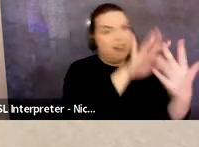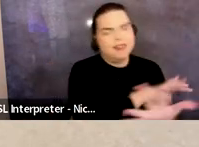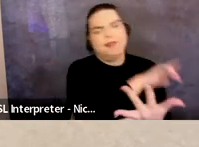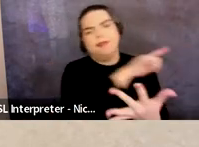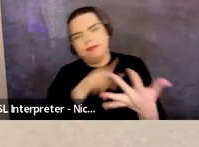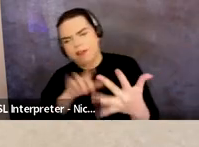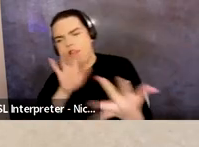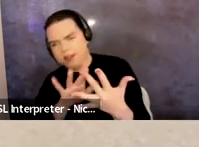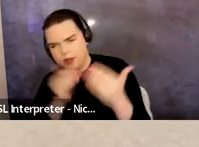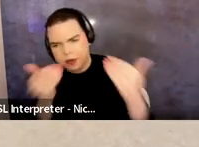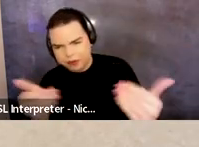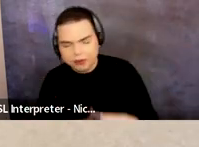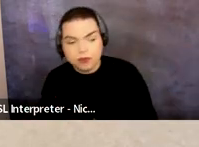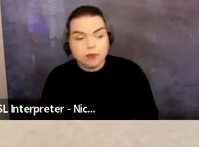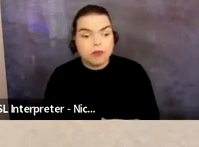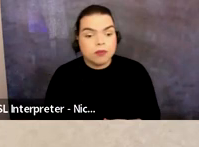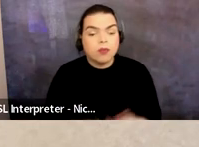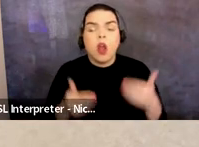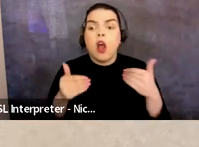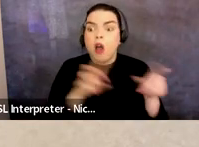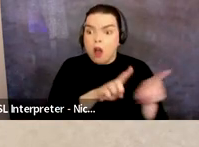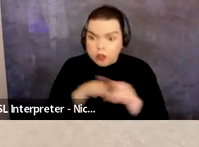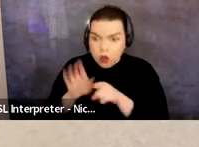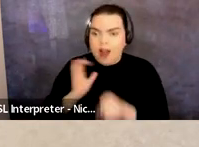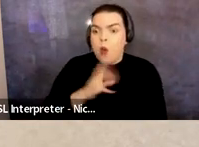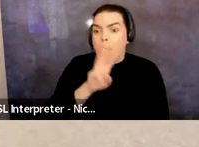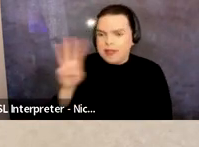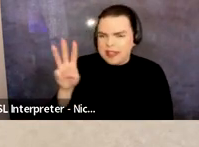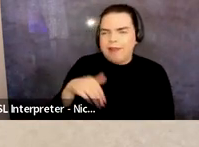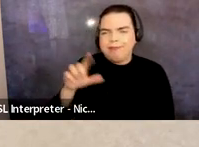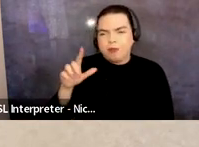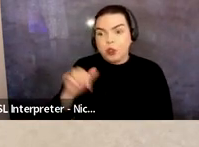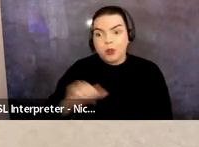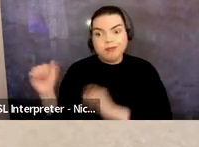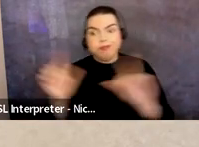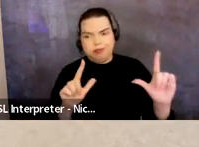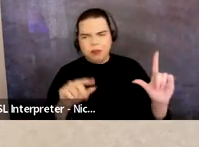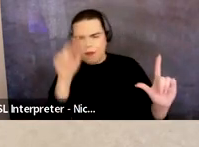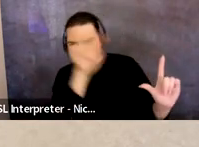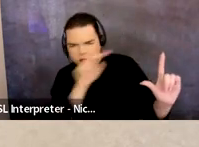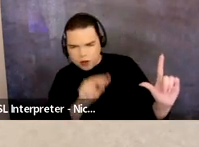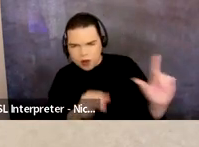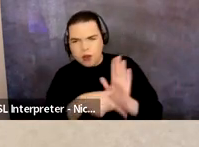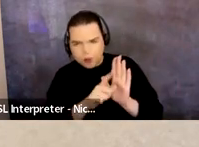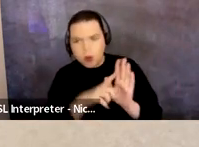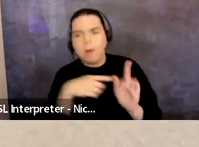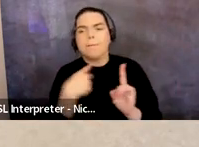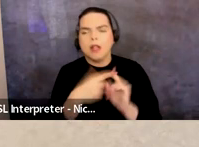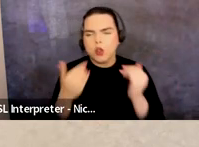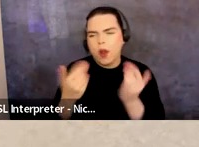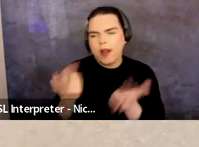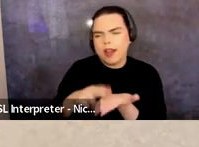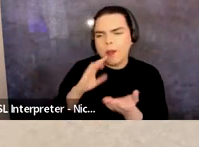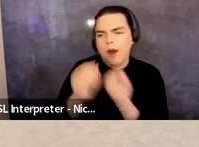fully review the landing page on our website and you can also sign up directly for office hours for one-on-one